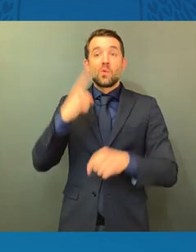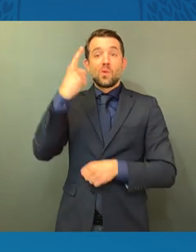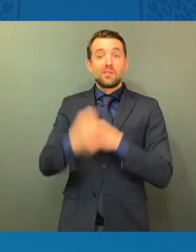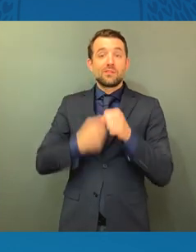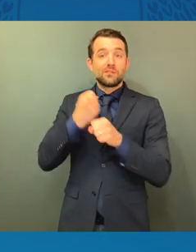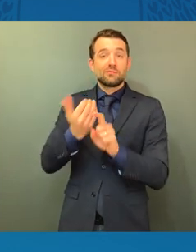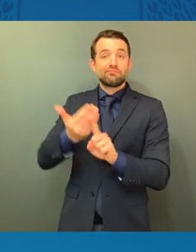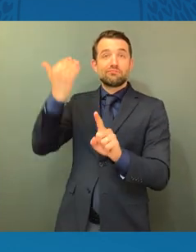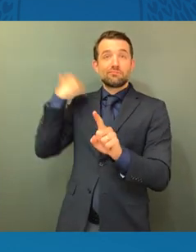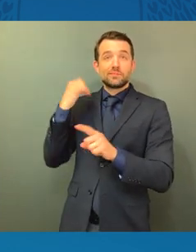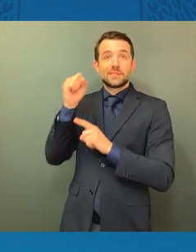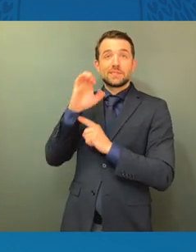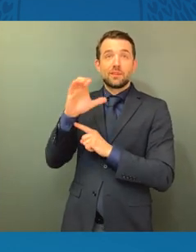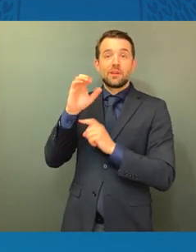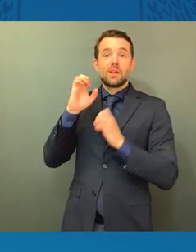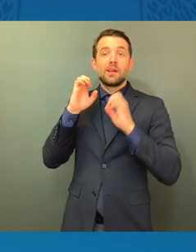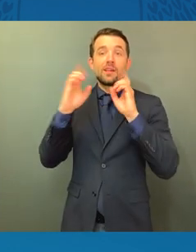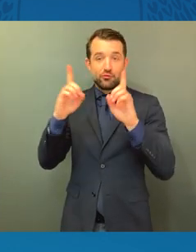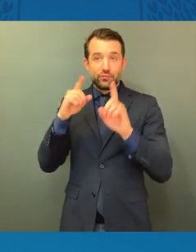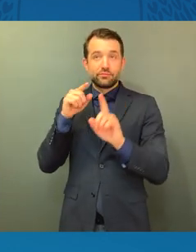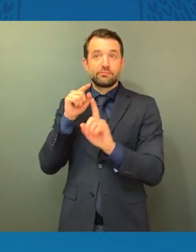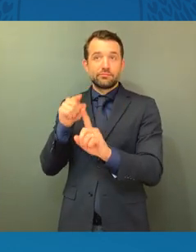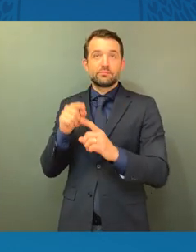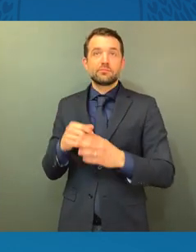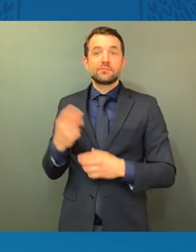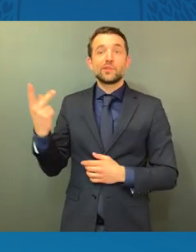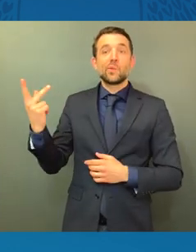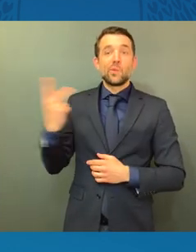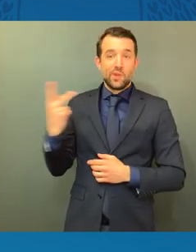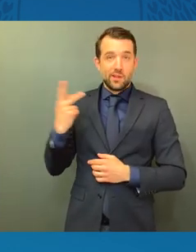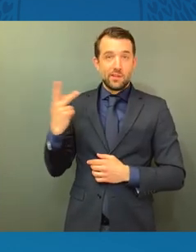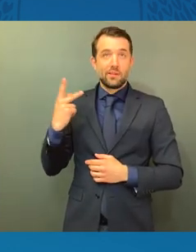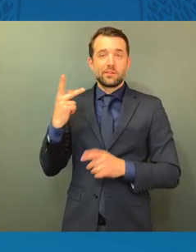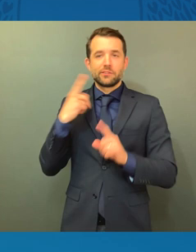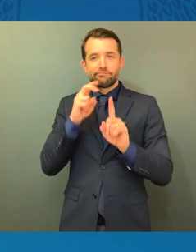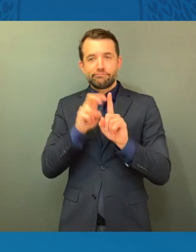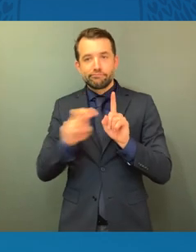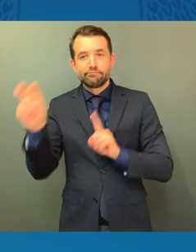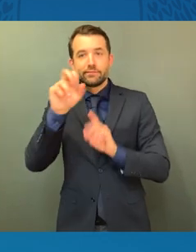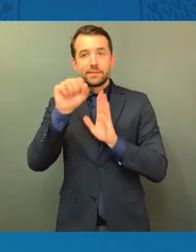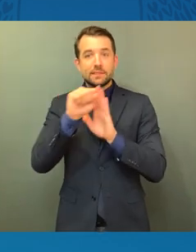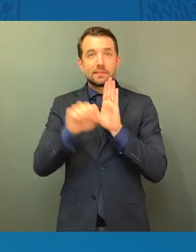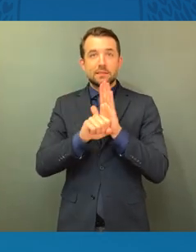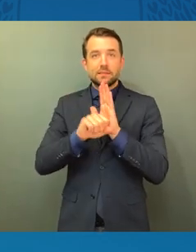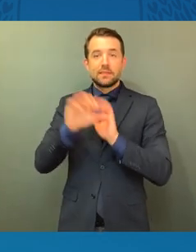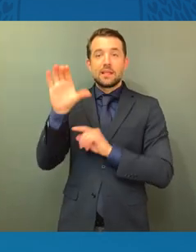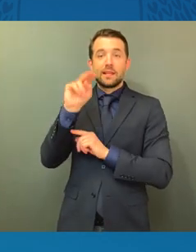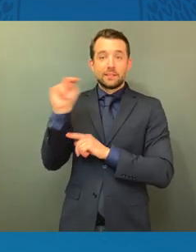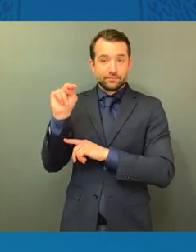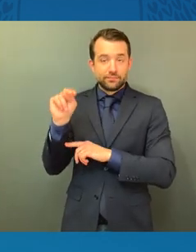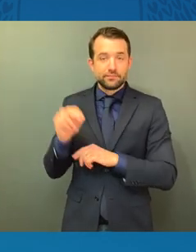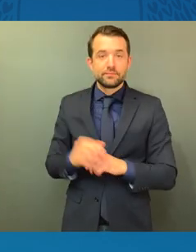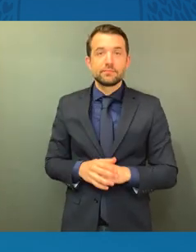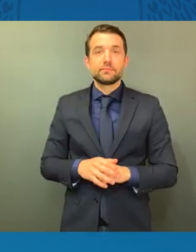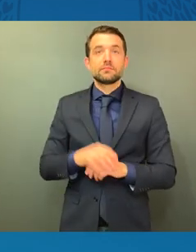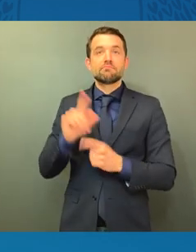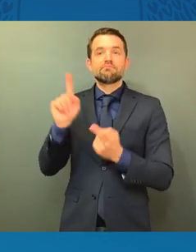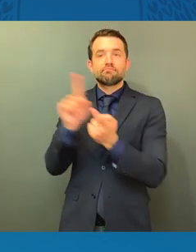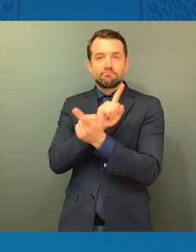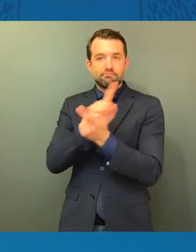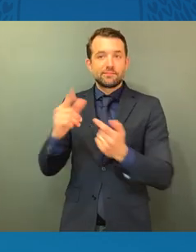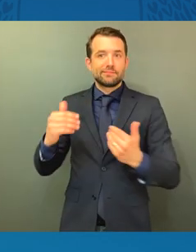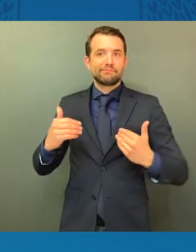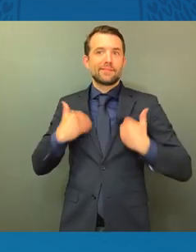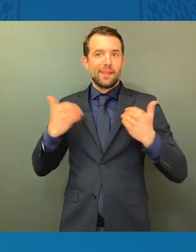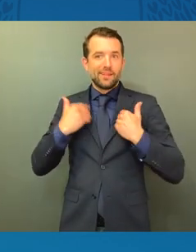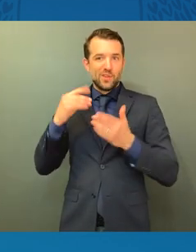we took a trip to Connecticut, and I met a young student by the name of Galia,